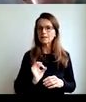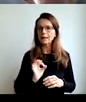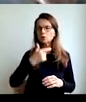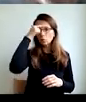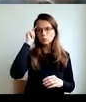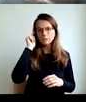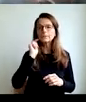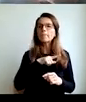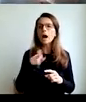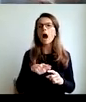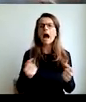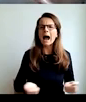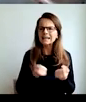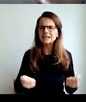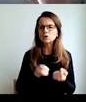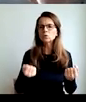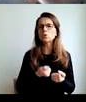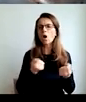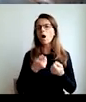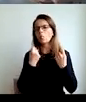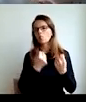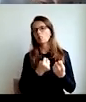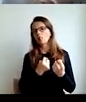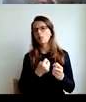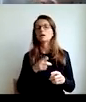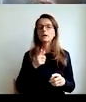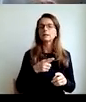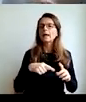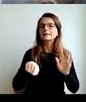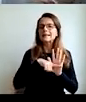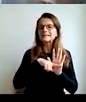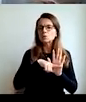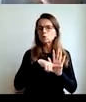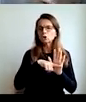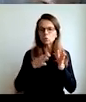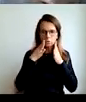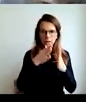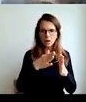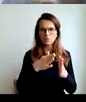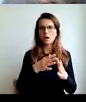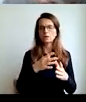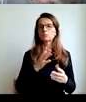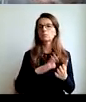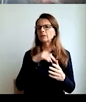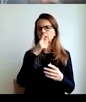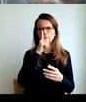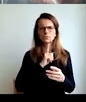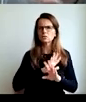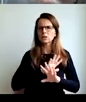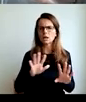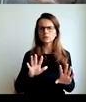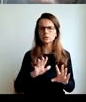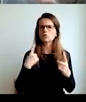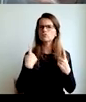% people are saboteurs.